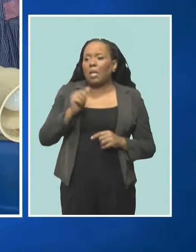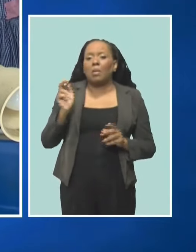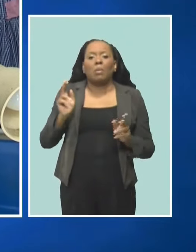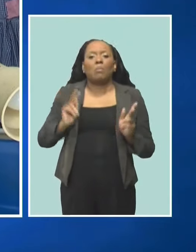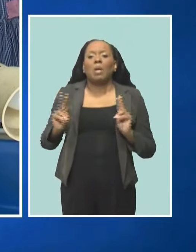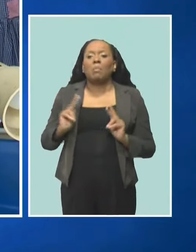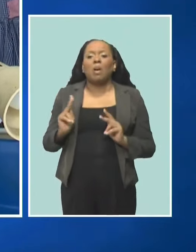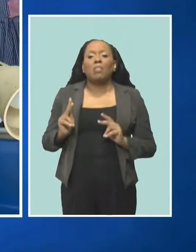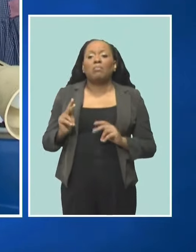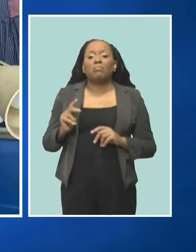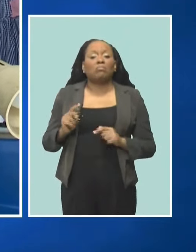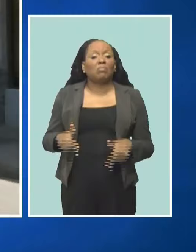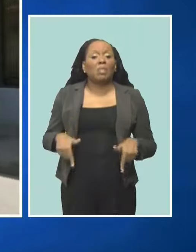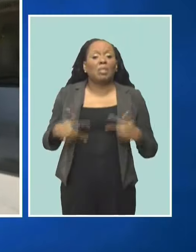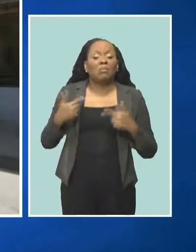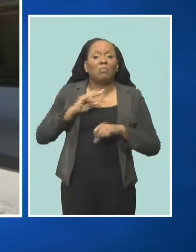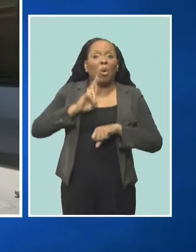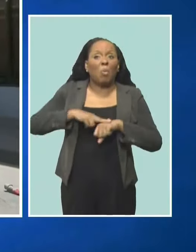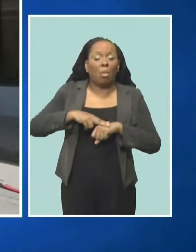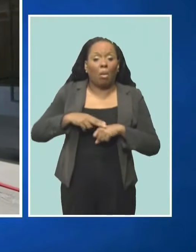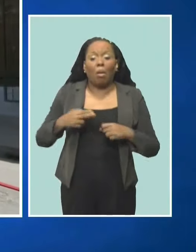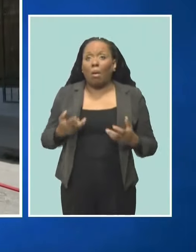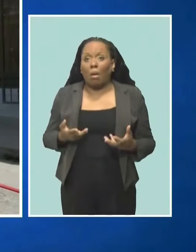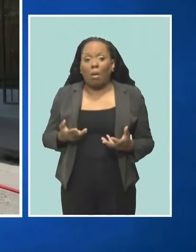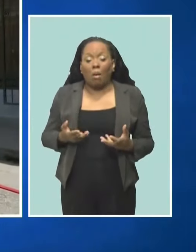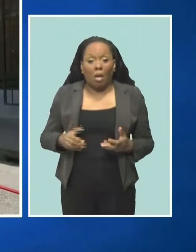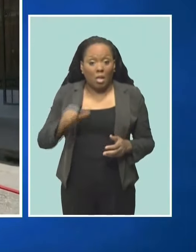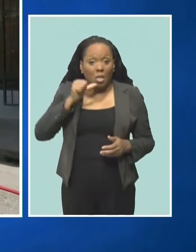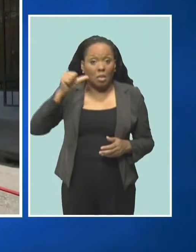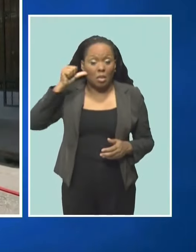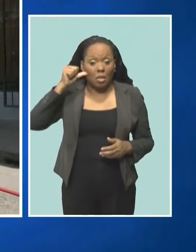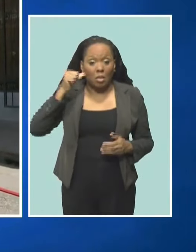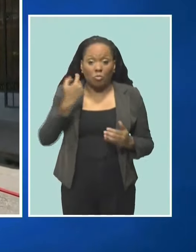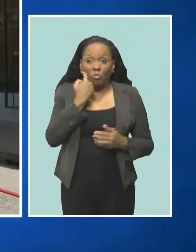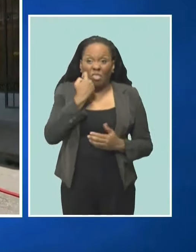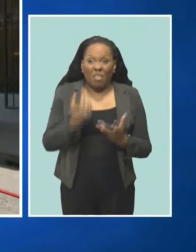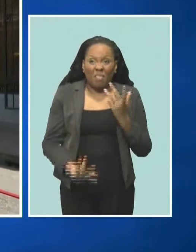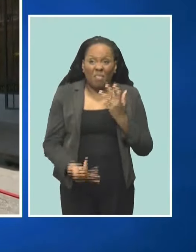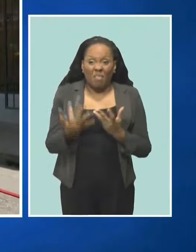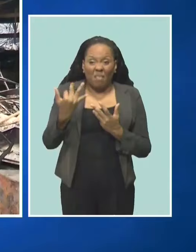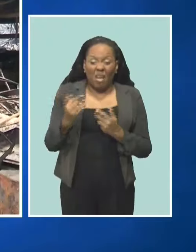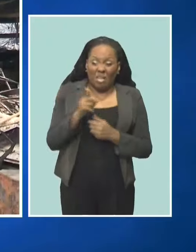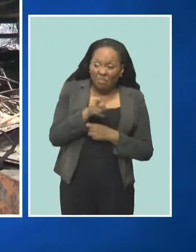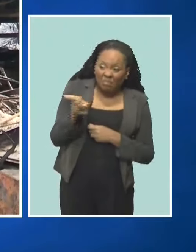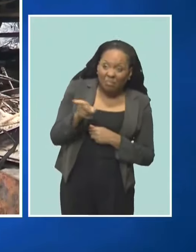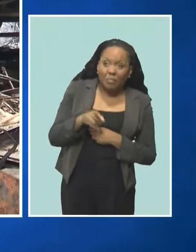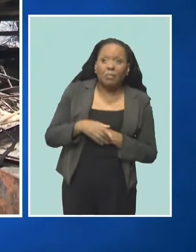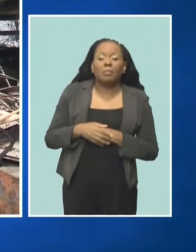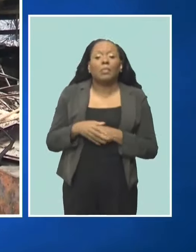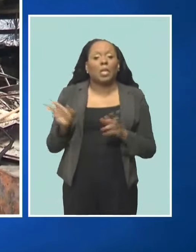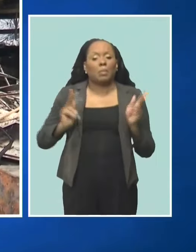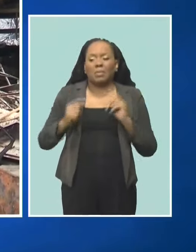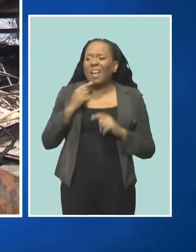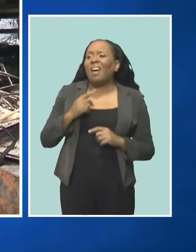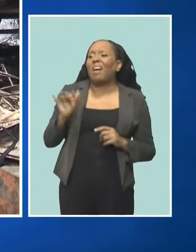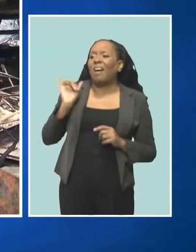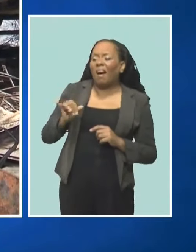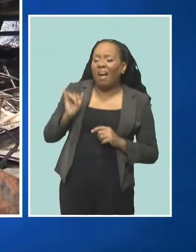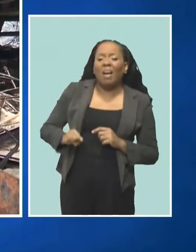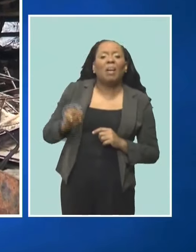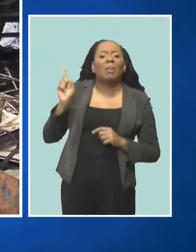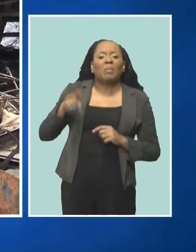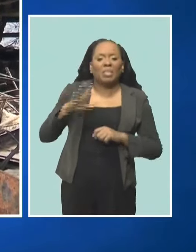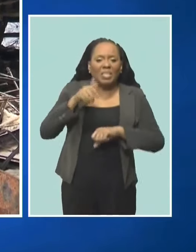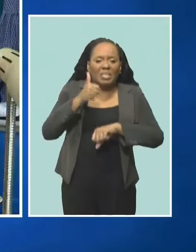on that. So, and even until yesterday, we had a recent fire just around the corner, and then is when everybody is saying that we should